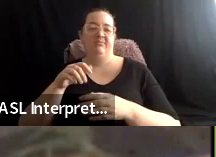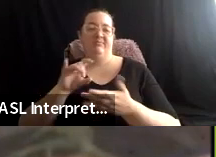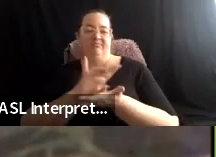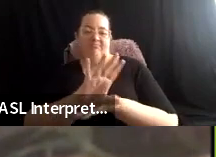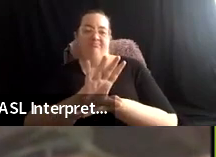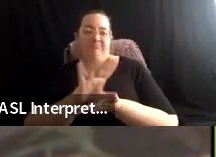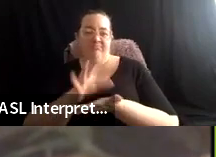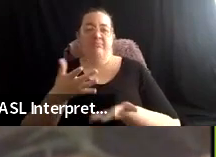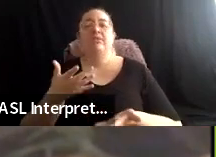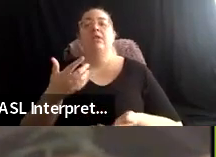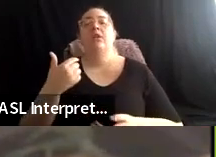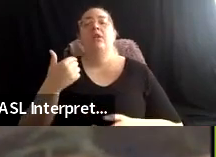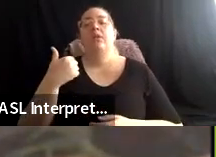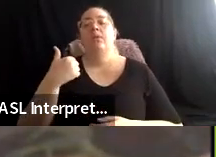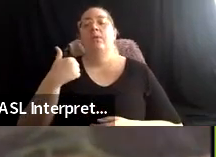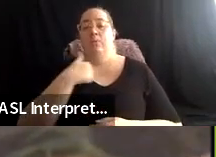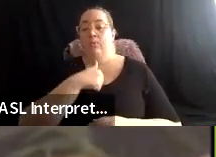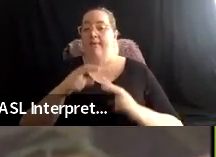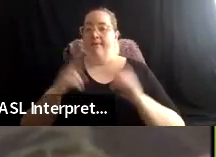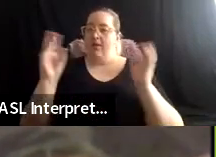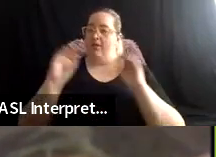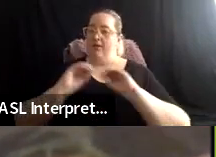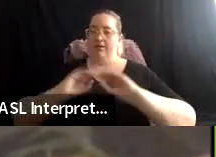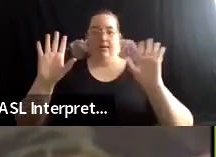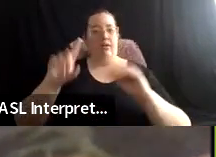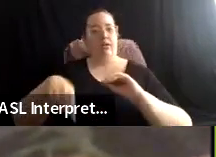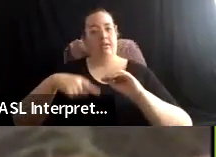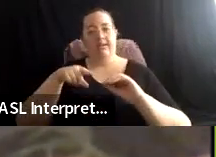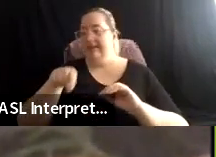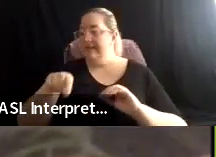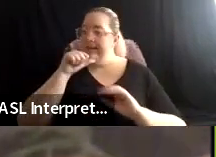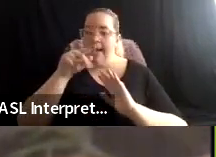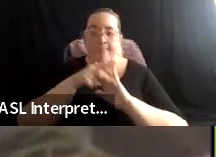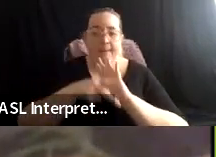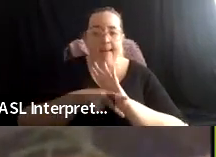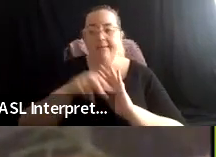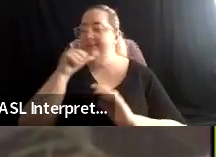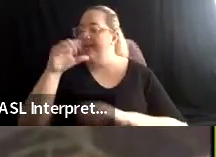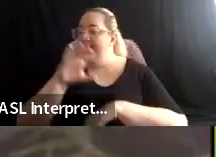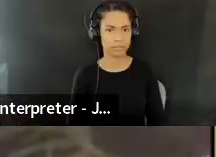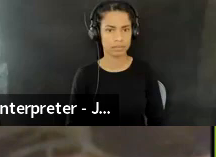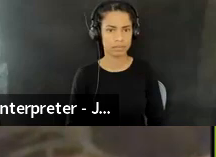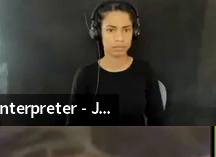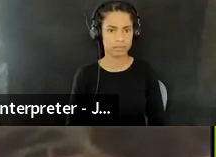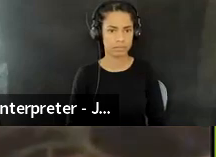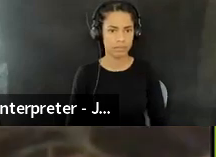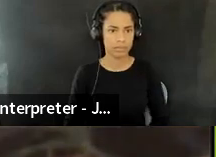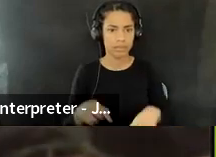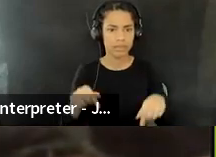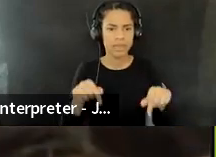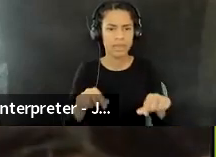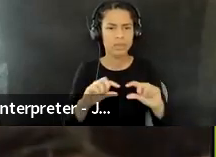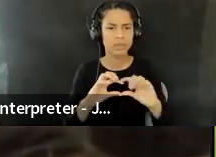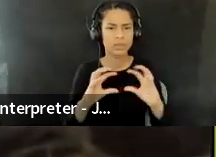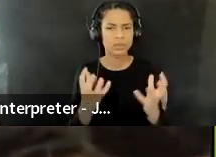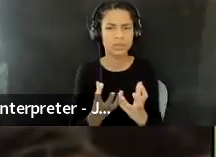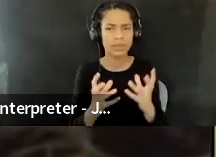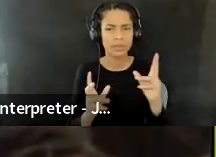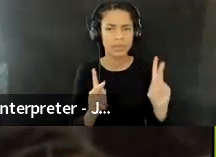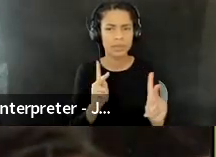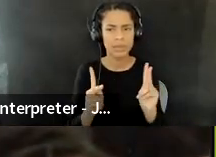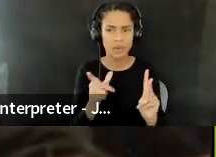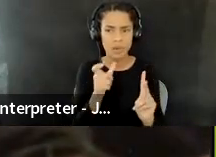not a, a, um, consultation group, anything like that, this is a group of folks who want to be involved in a creative